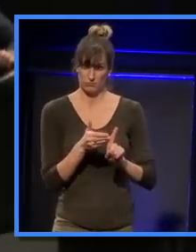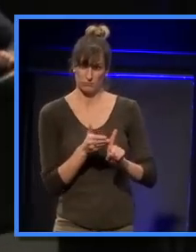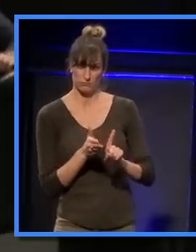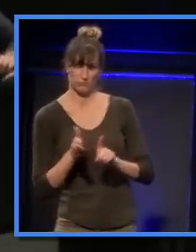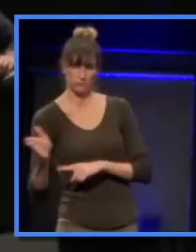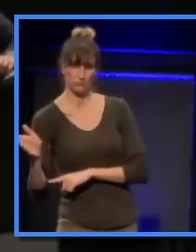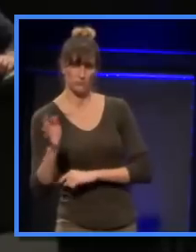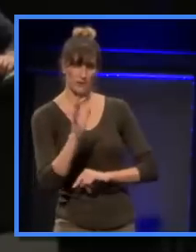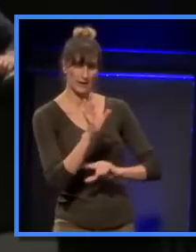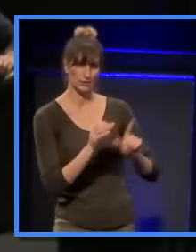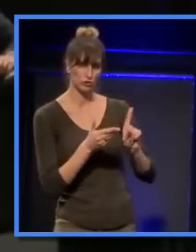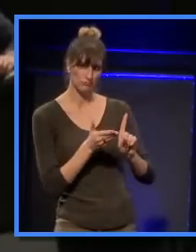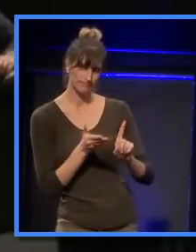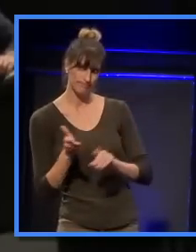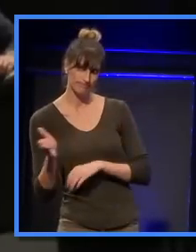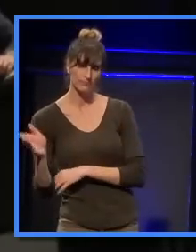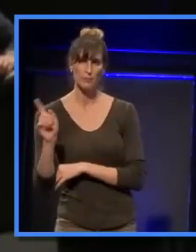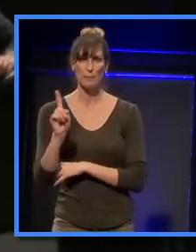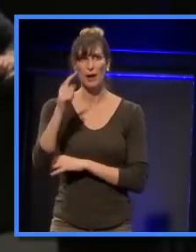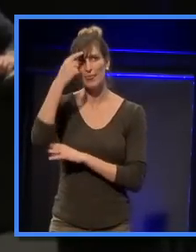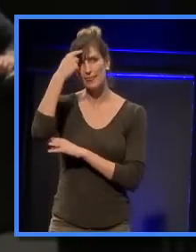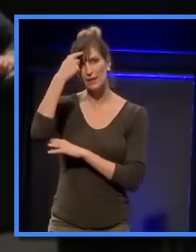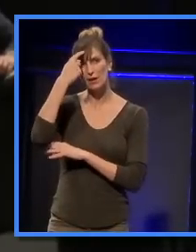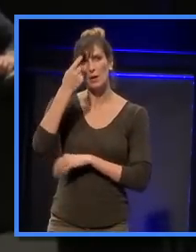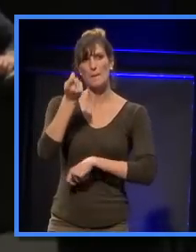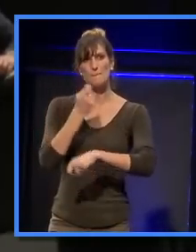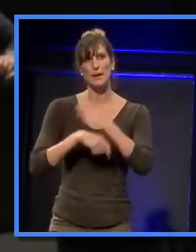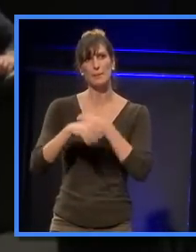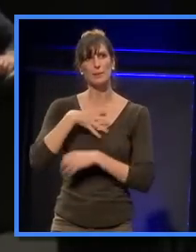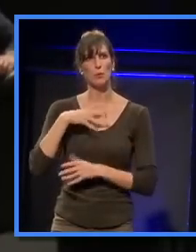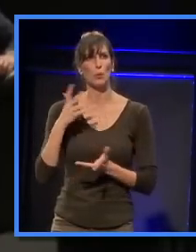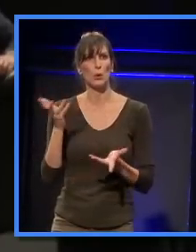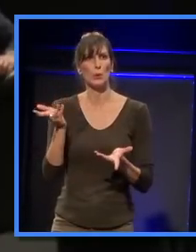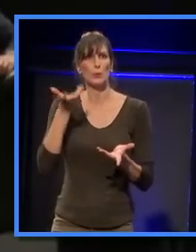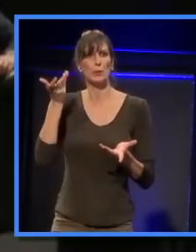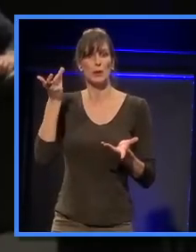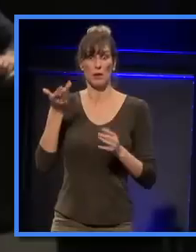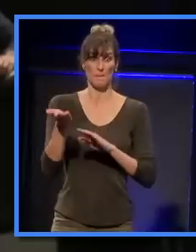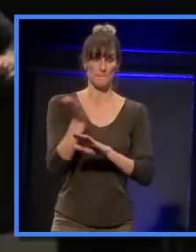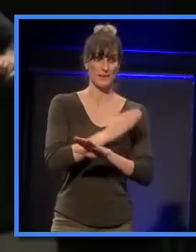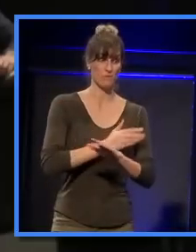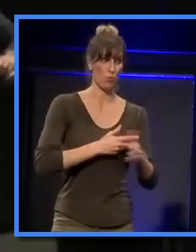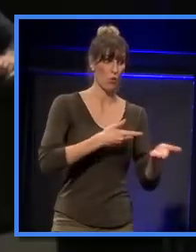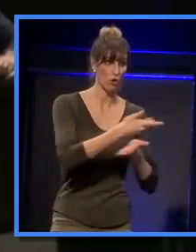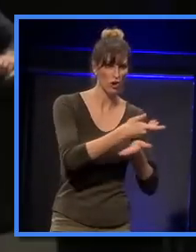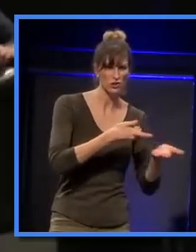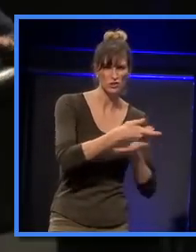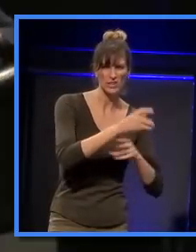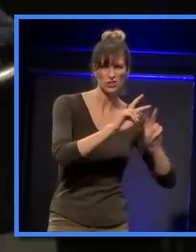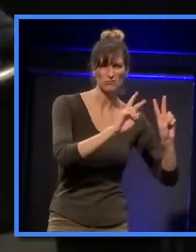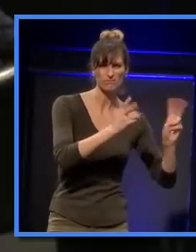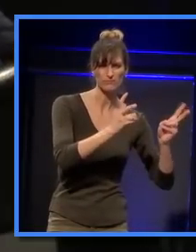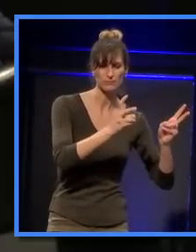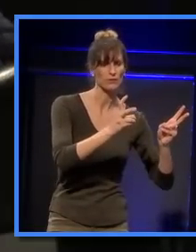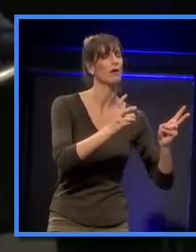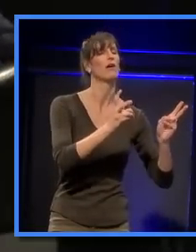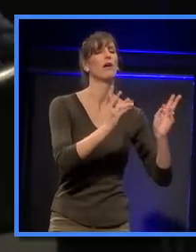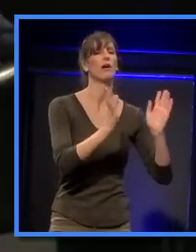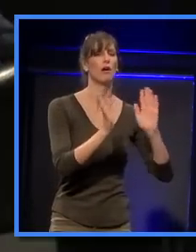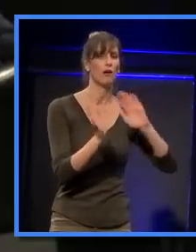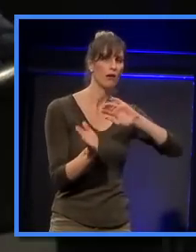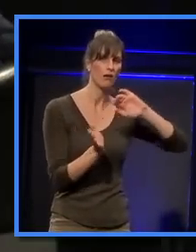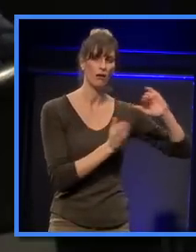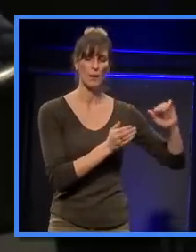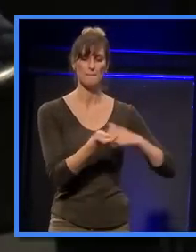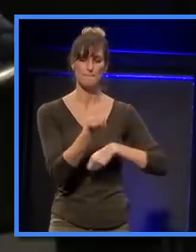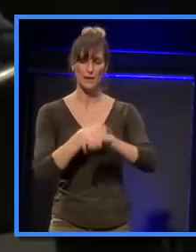this is a growing sophistication, moving away from consultation to engagement, you know, where you're not just, you're consulting